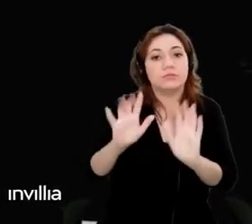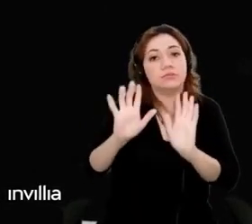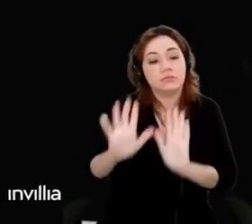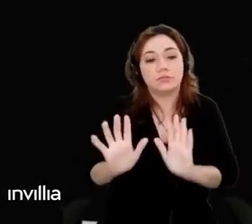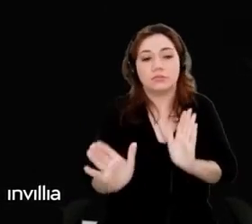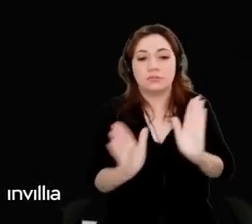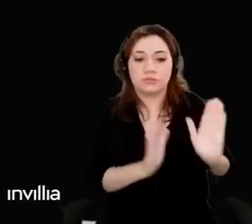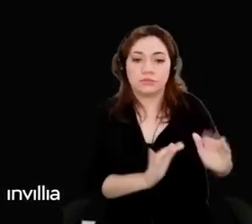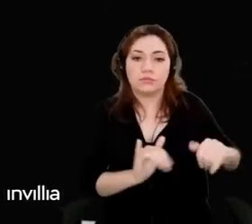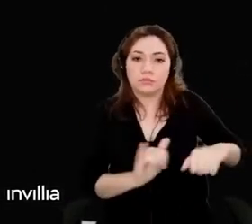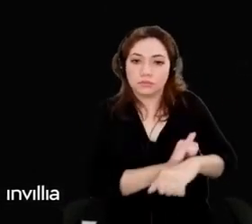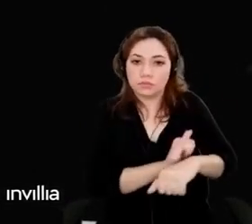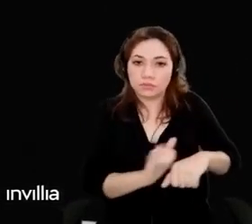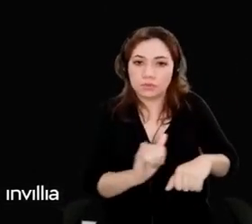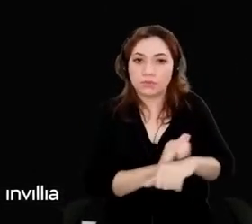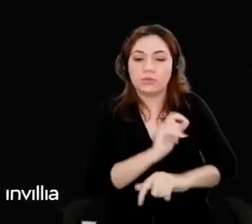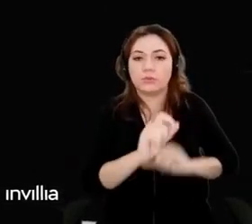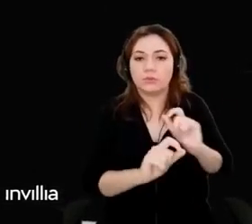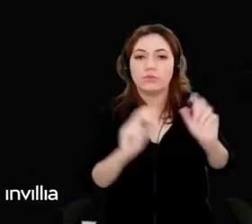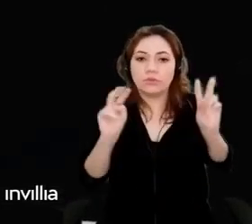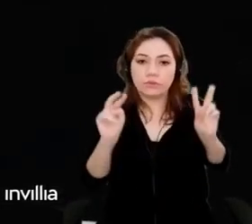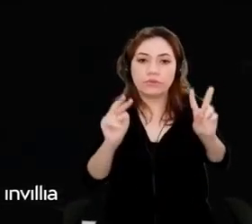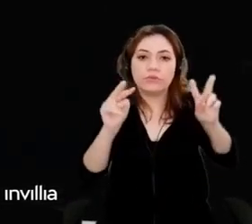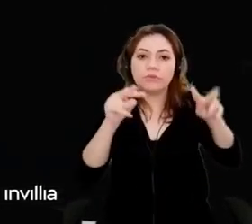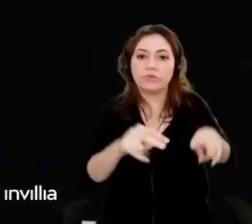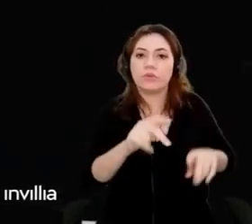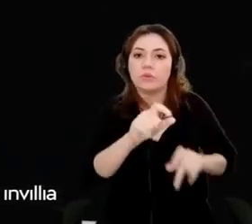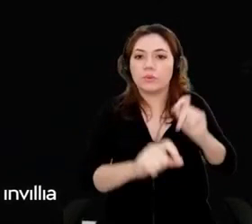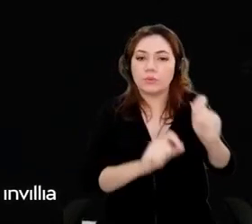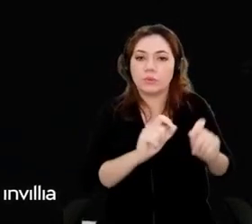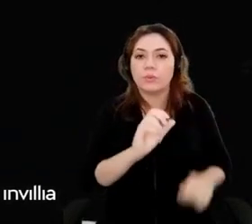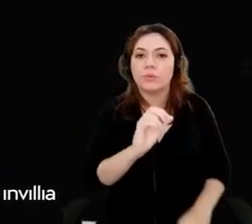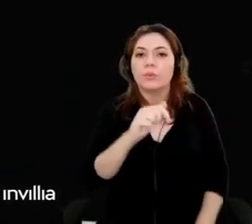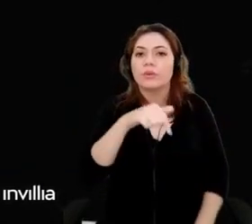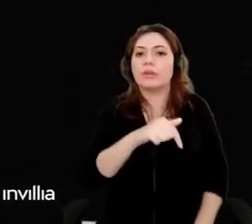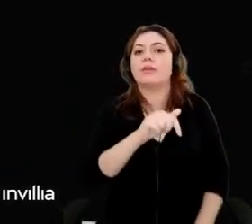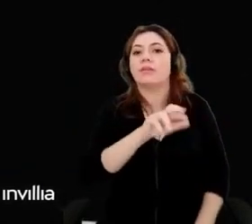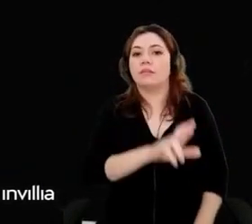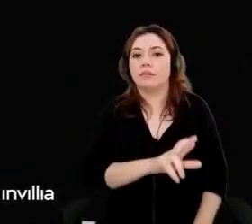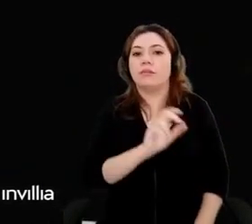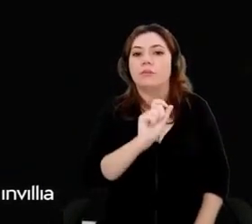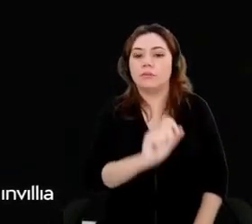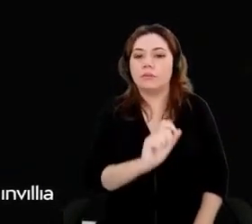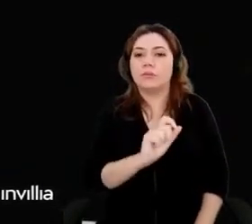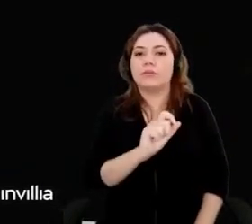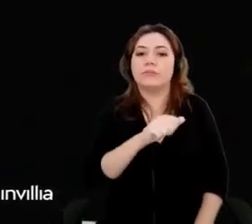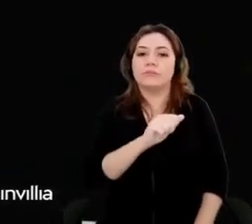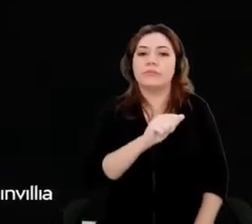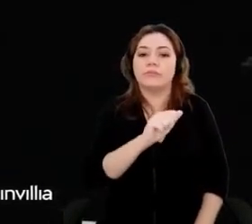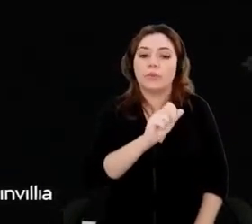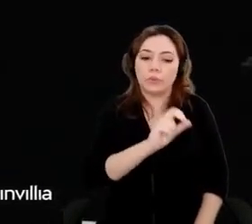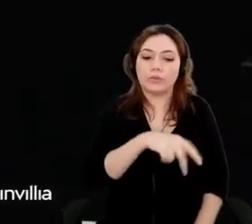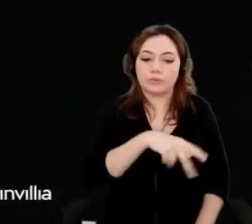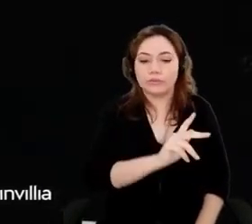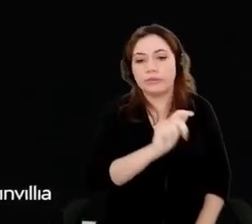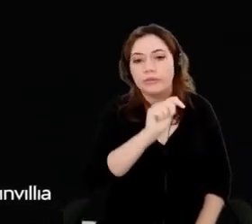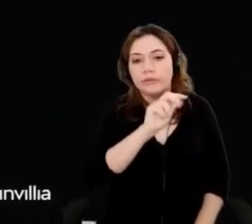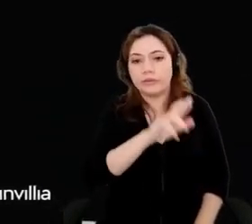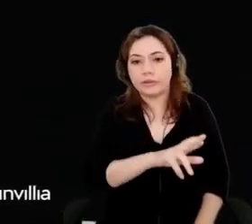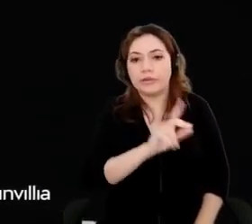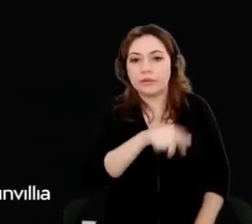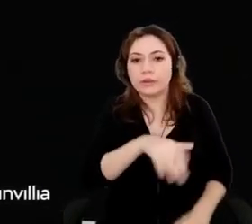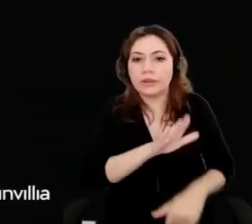with OQRs. These OQRs help CIOs and managers to understand the big picture,